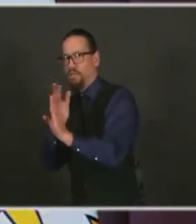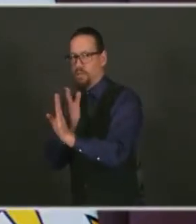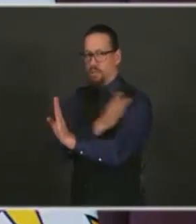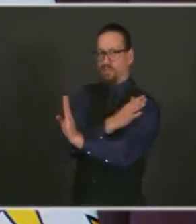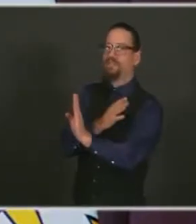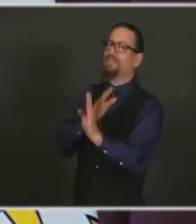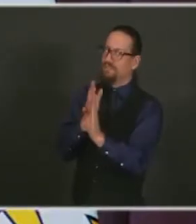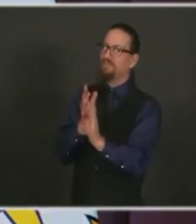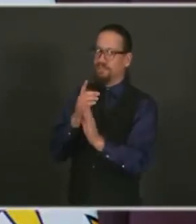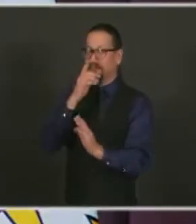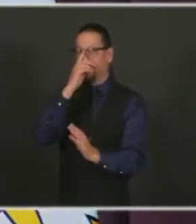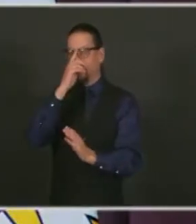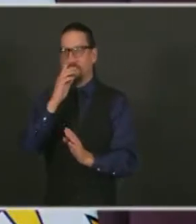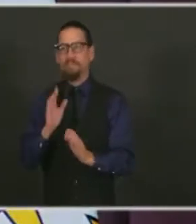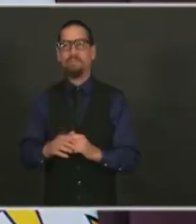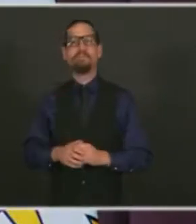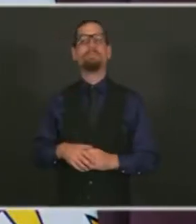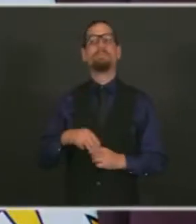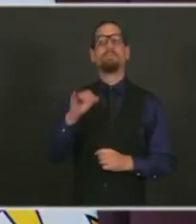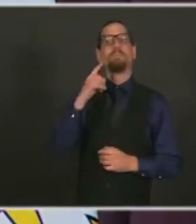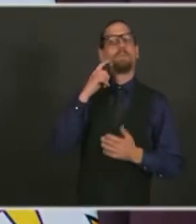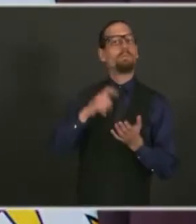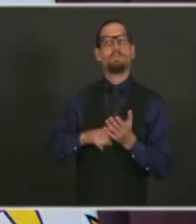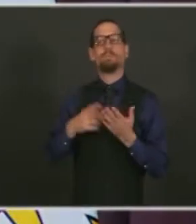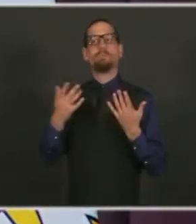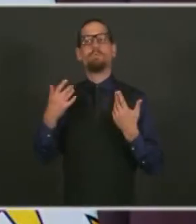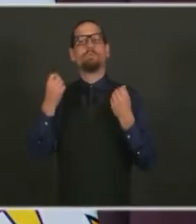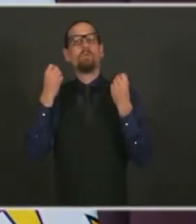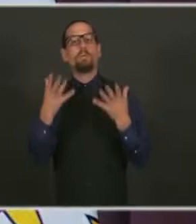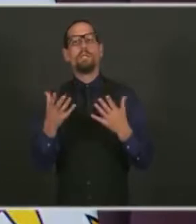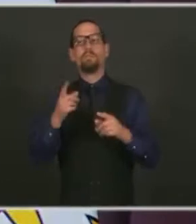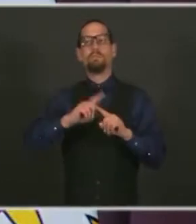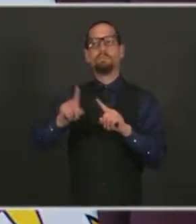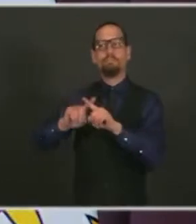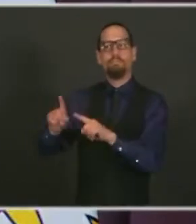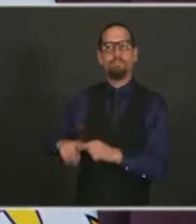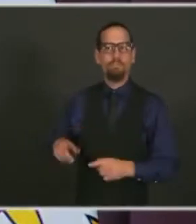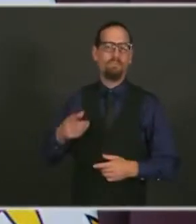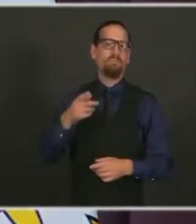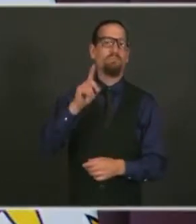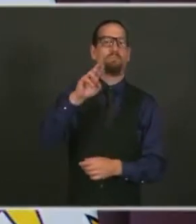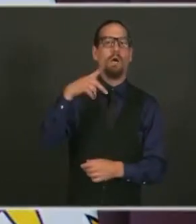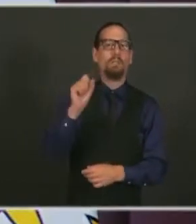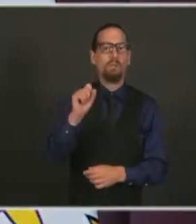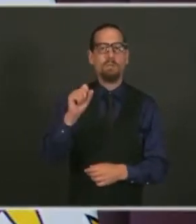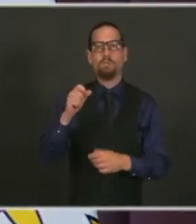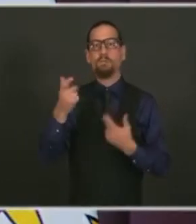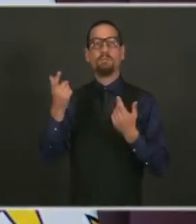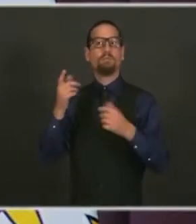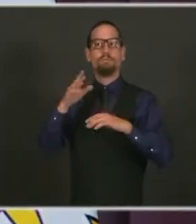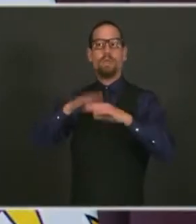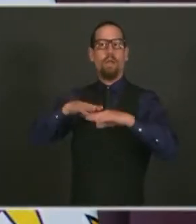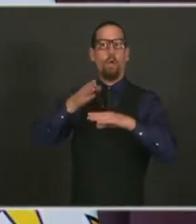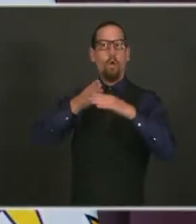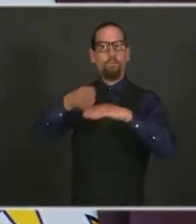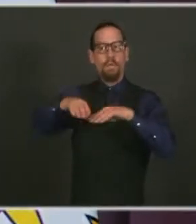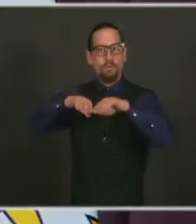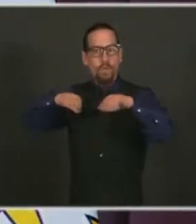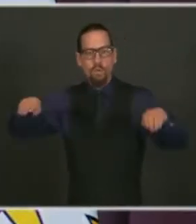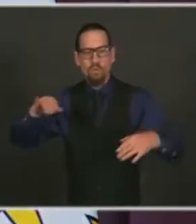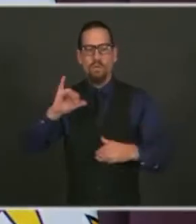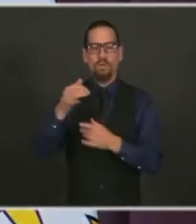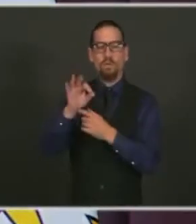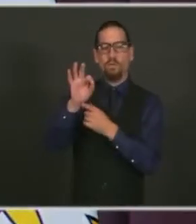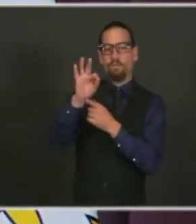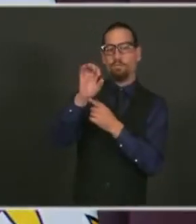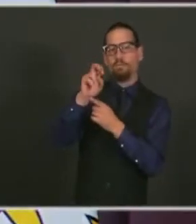and the presence of fentanyl in drugs like cocaine, counterfeit pills, methamphetamine, and other